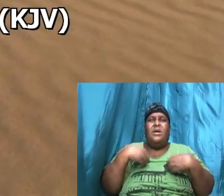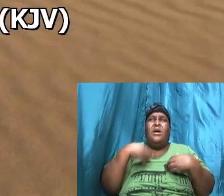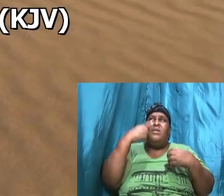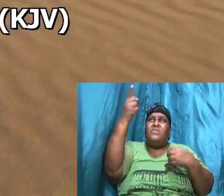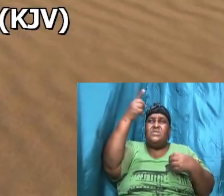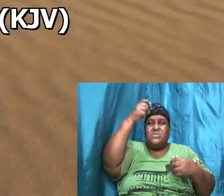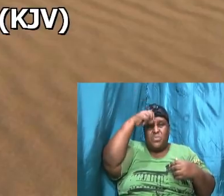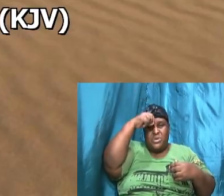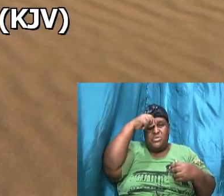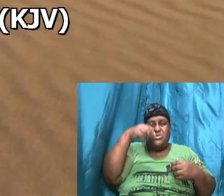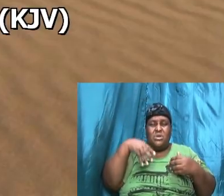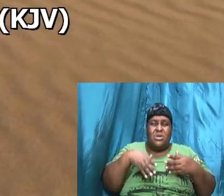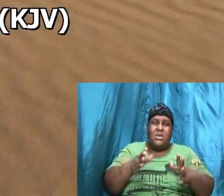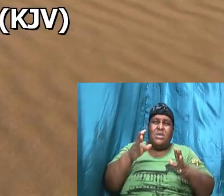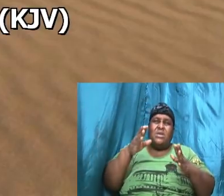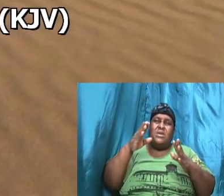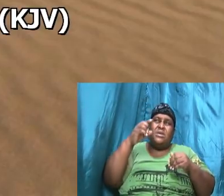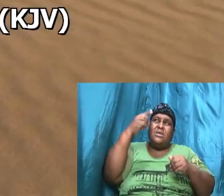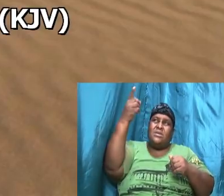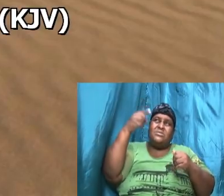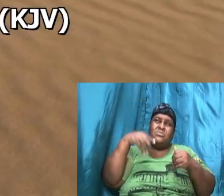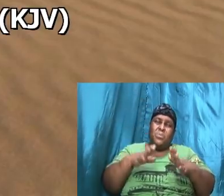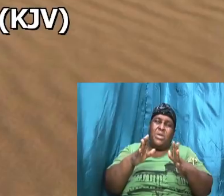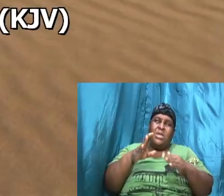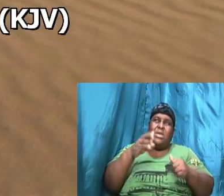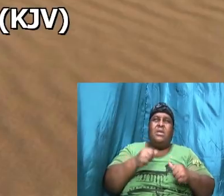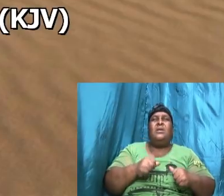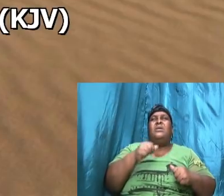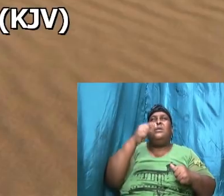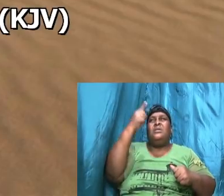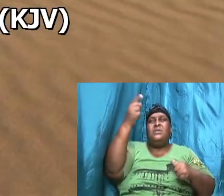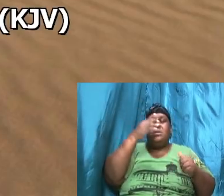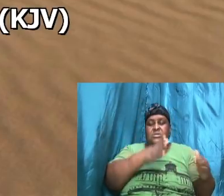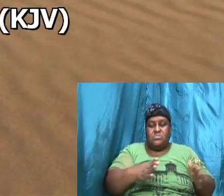his will and his plan fulfilled